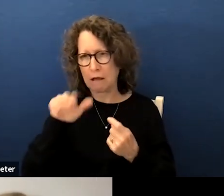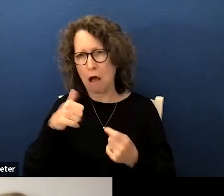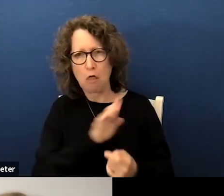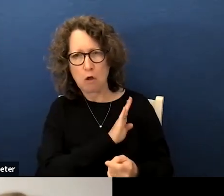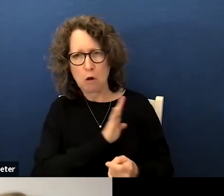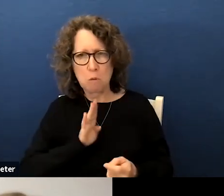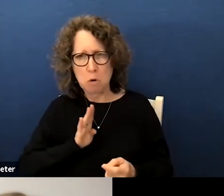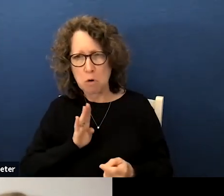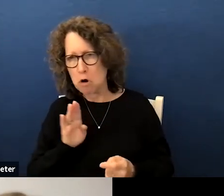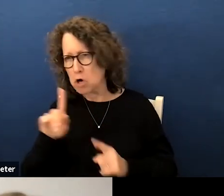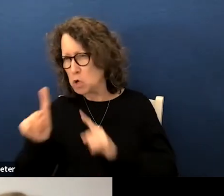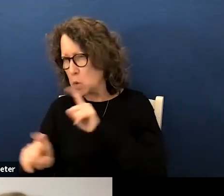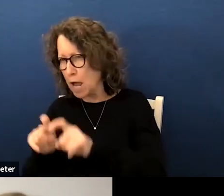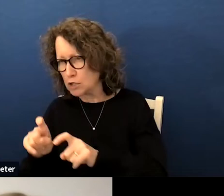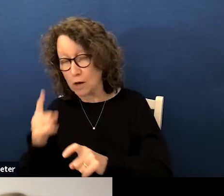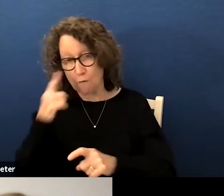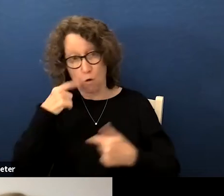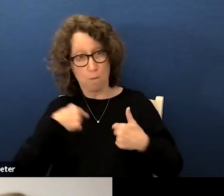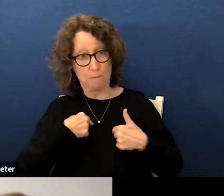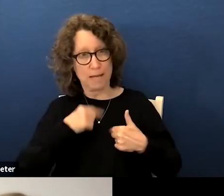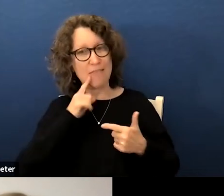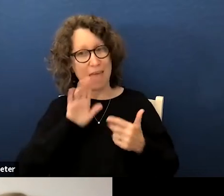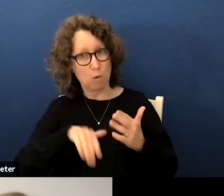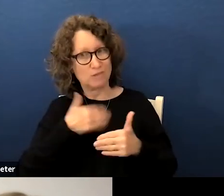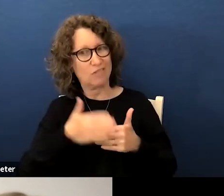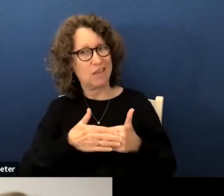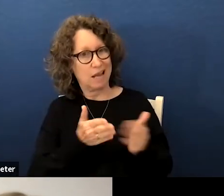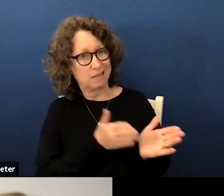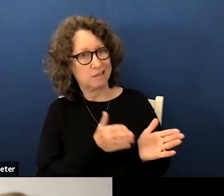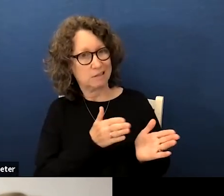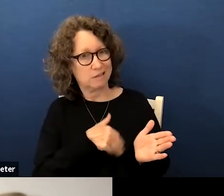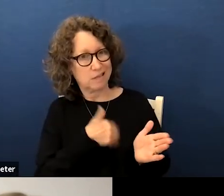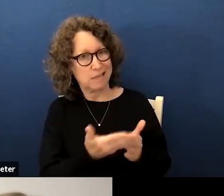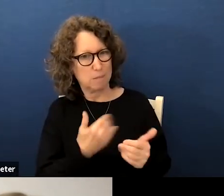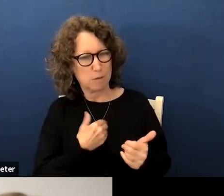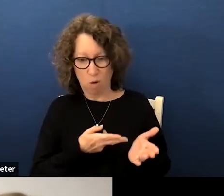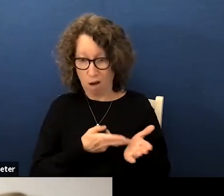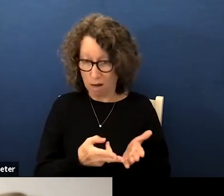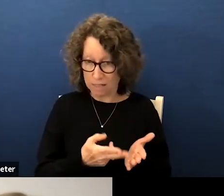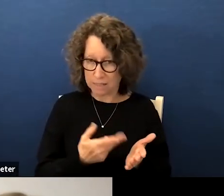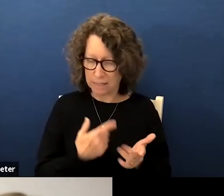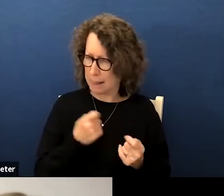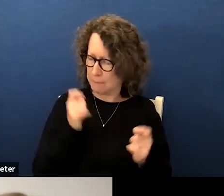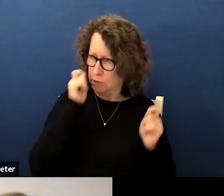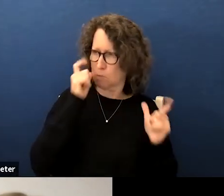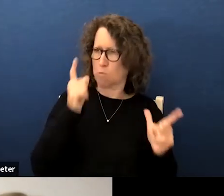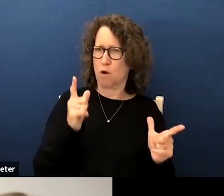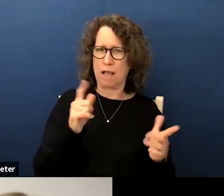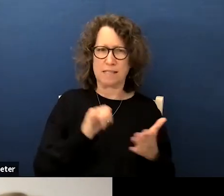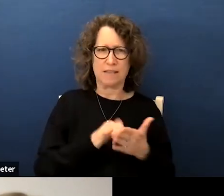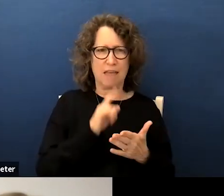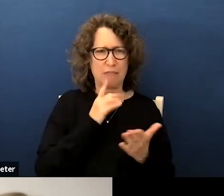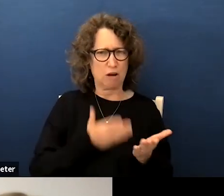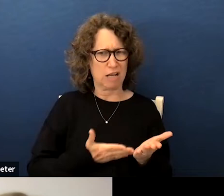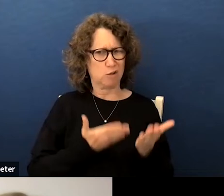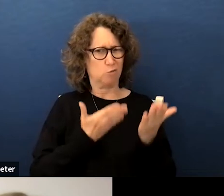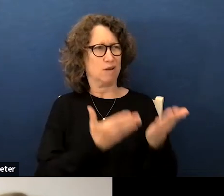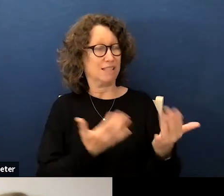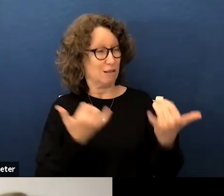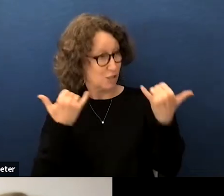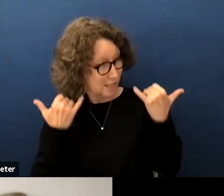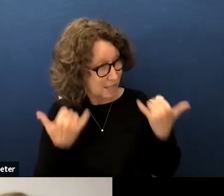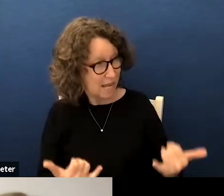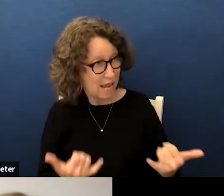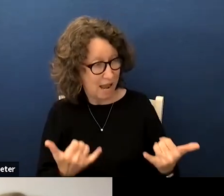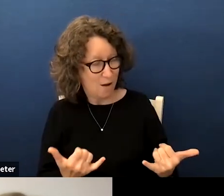members so to me that was the next step so honestly i was extremely surprised that there's a resolution being brought